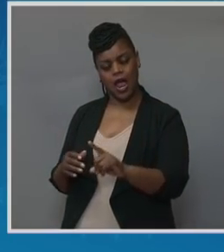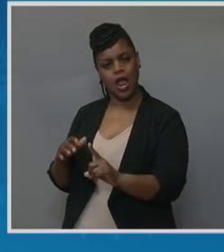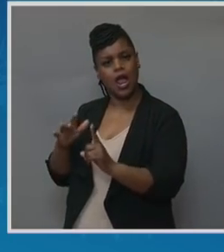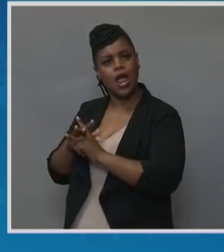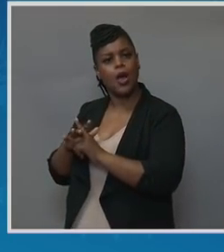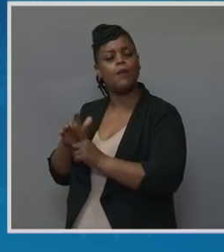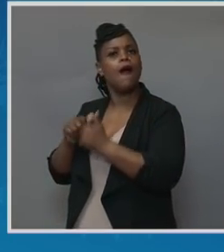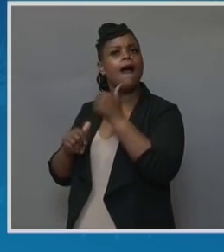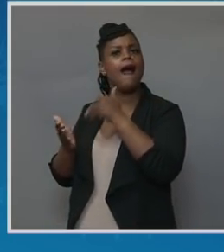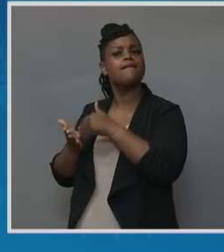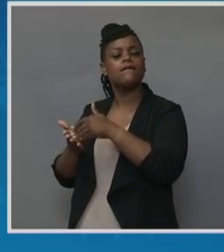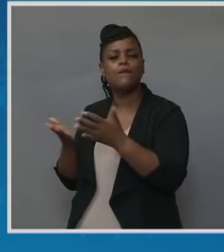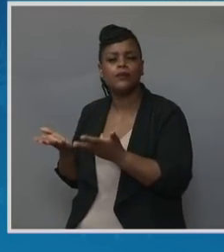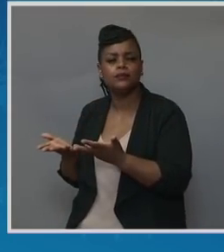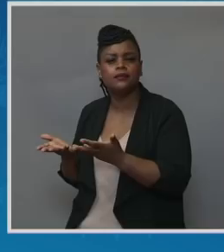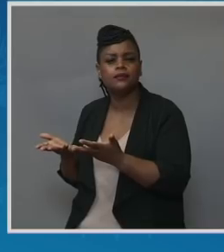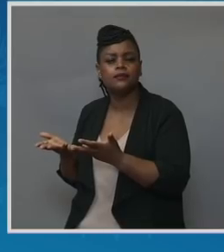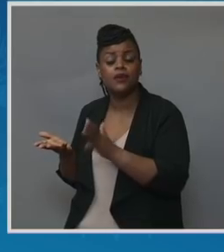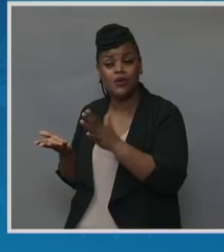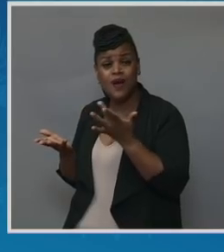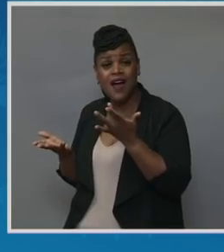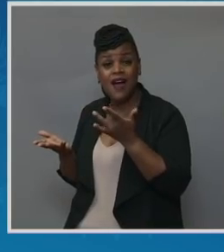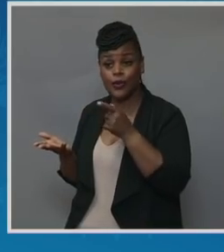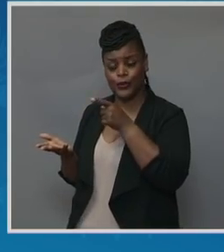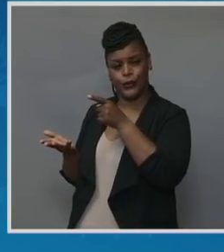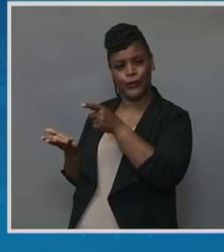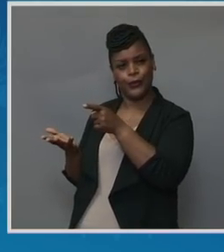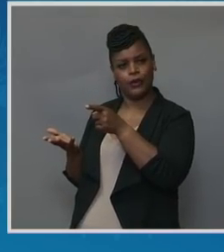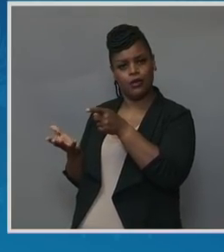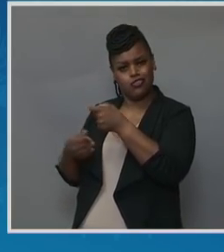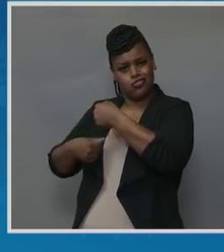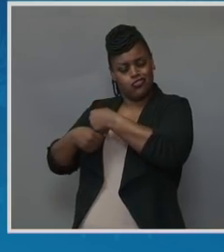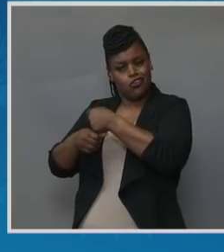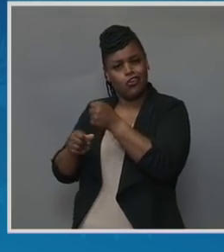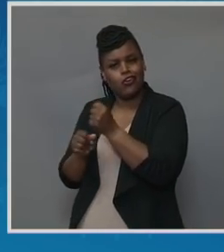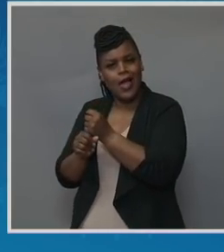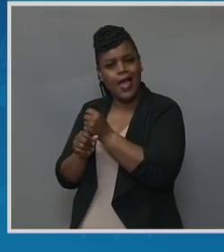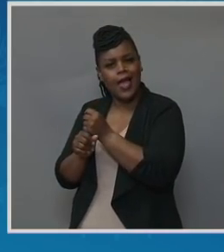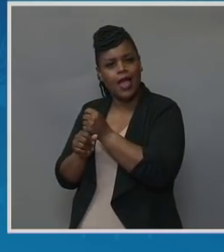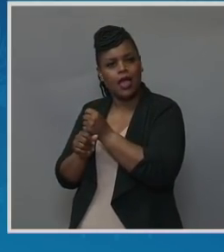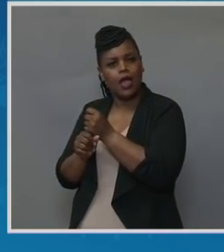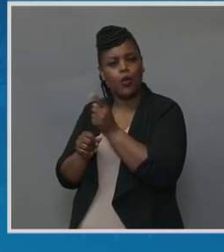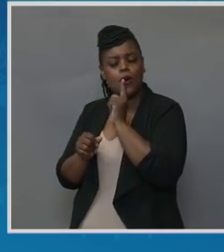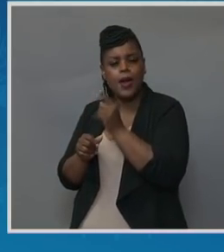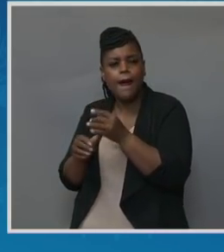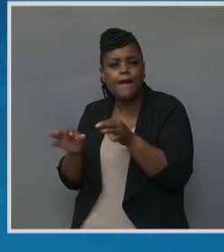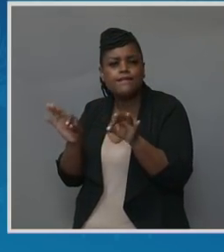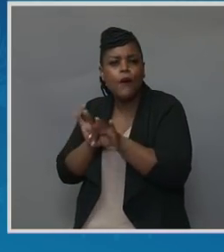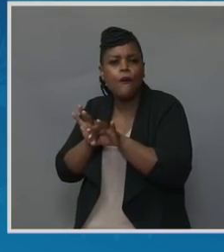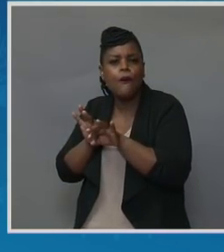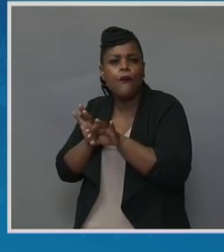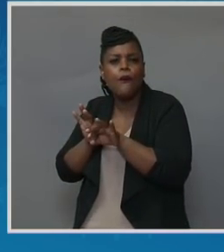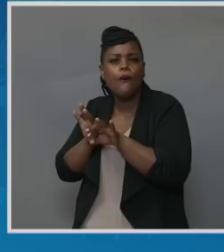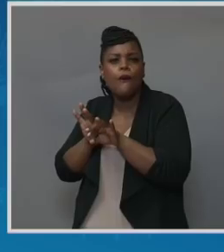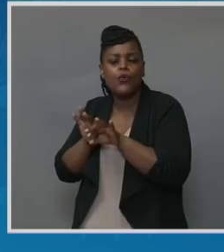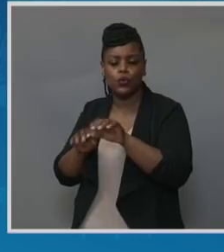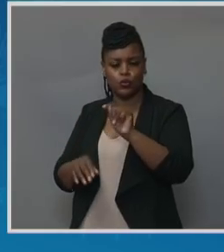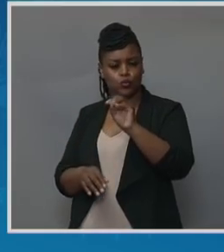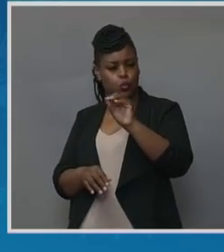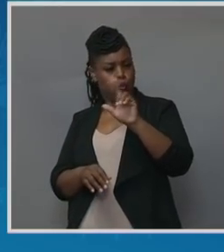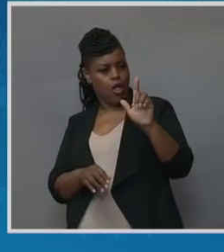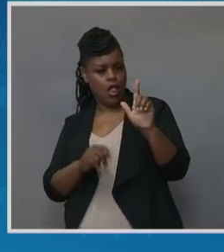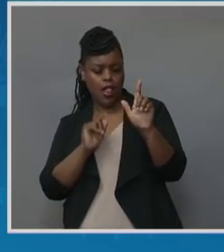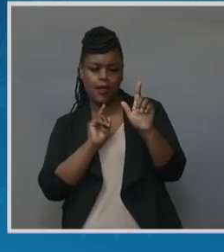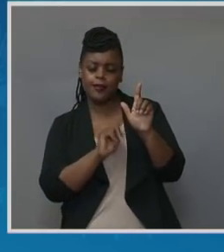What, because you are, you have created such a, an important vehicle, like you said, that you're replacing